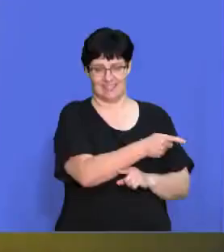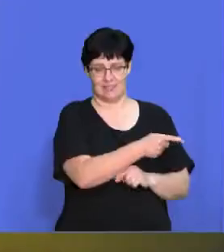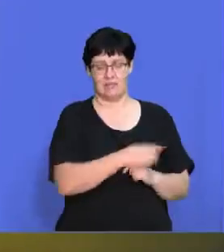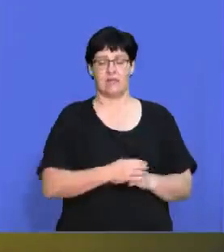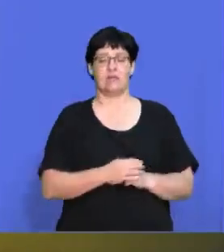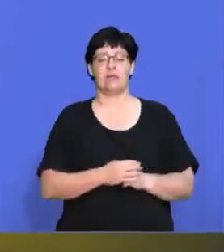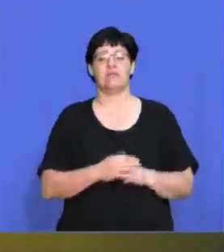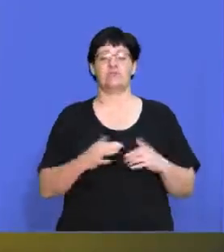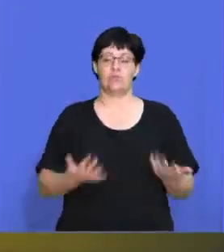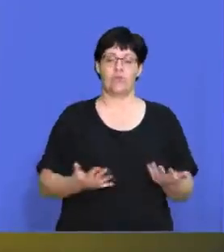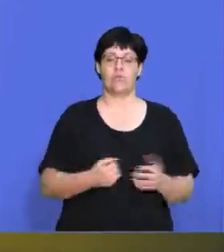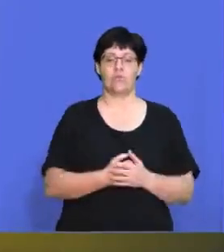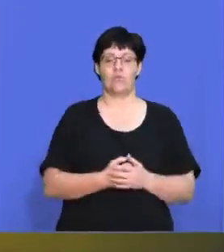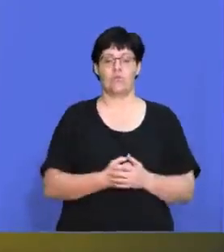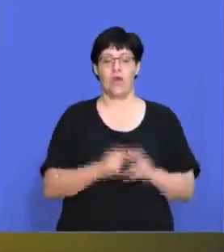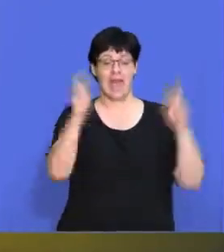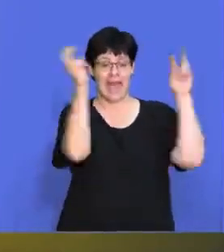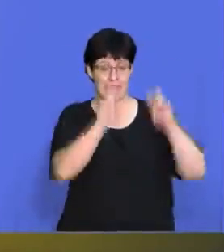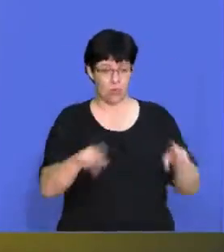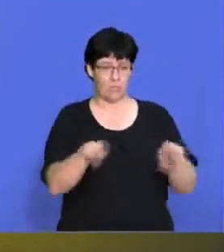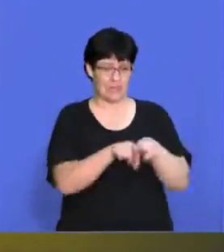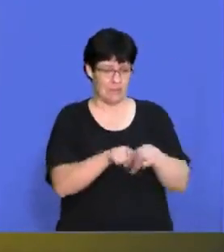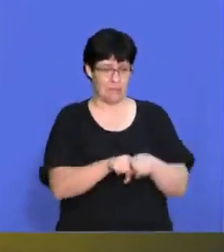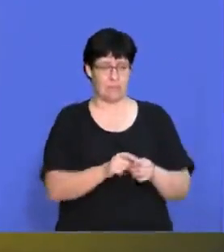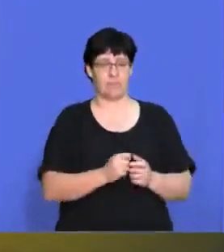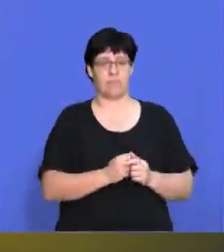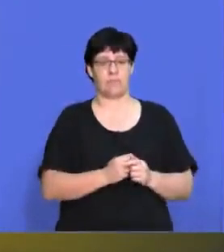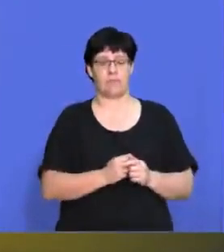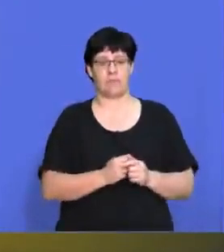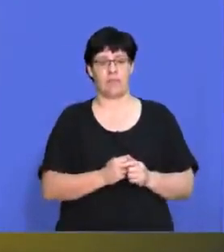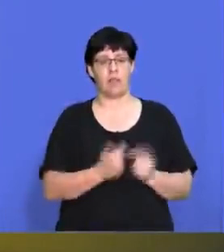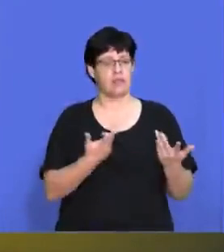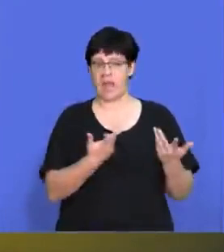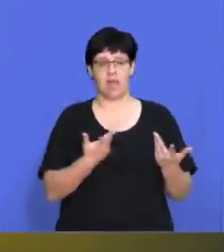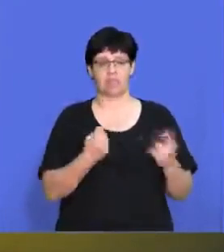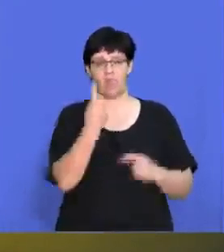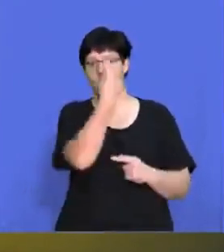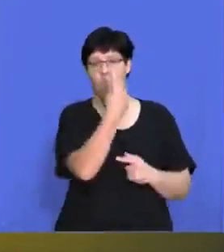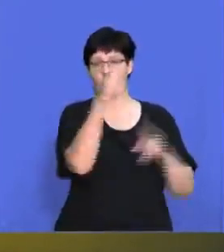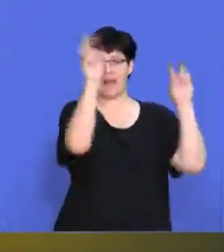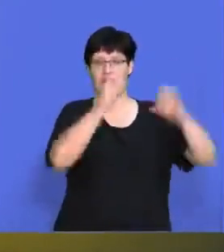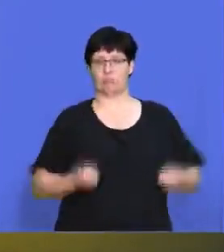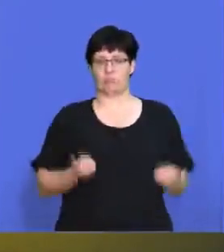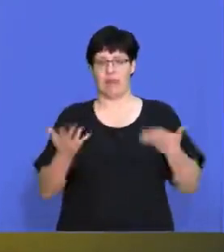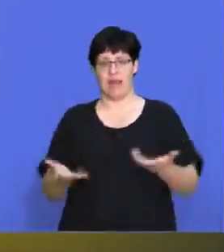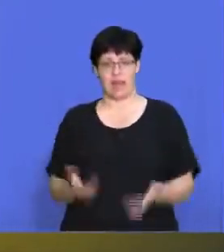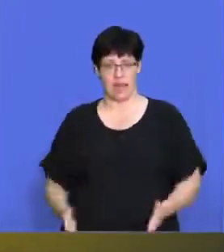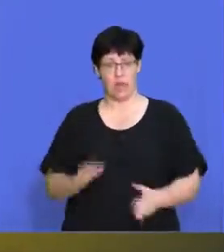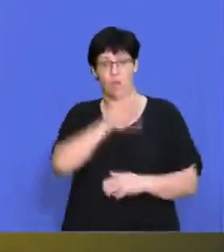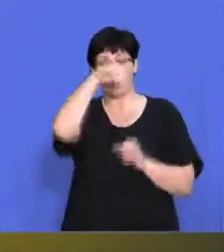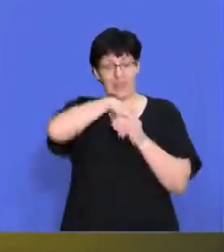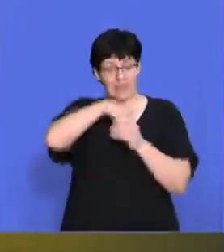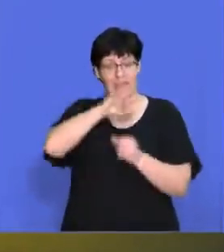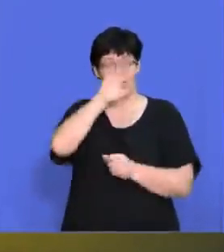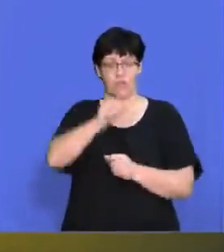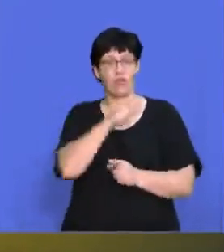ESCOM as an example, they're pretty much the only electricity supplier in South Africa. Therefore, they've got a lot of